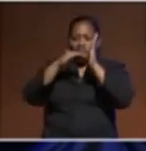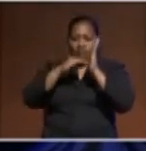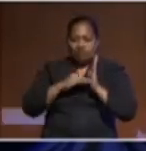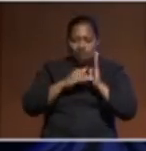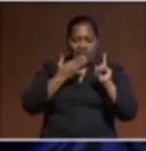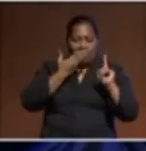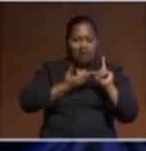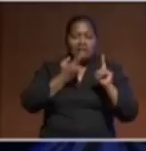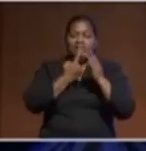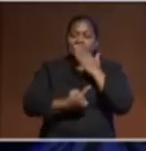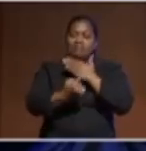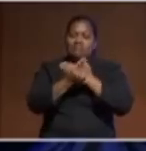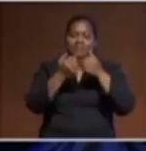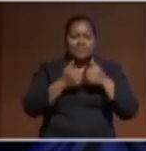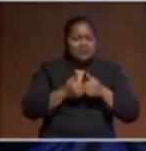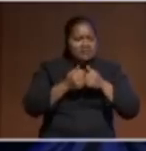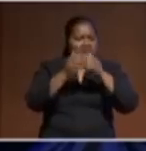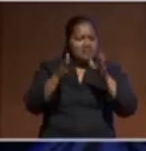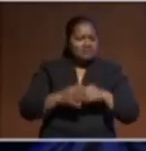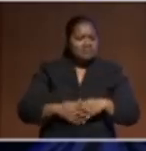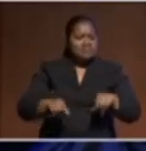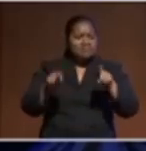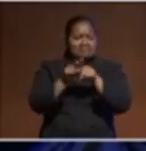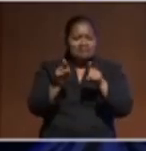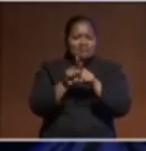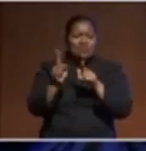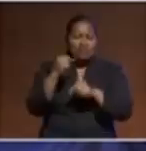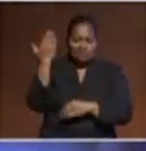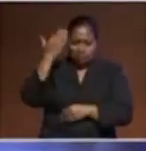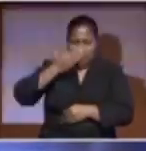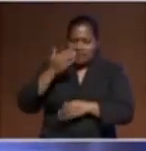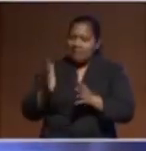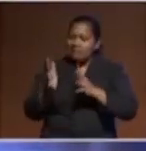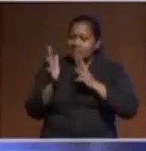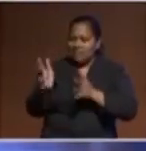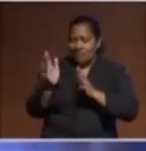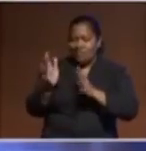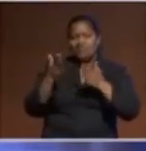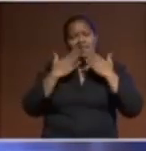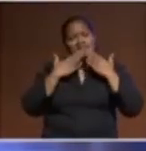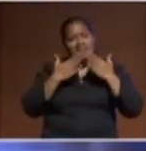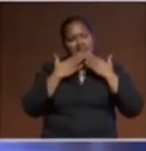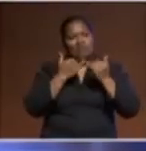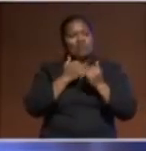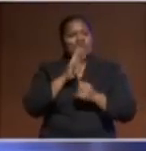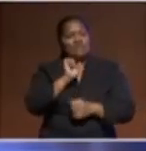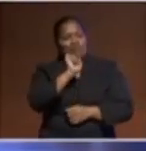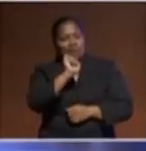started and set the scene for tonight's Talanoa. And I thank him very much for his introductory remarks.